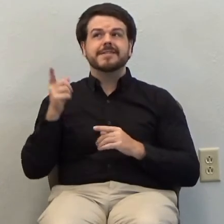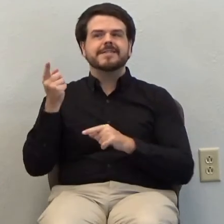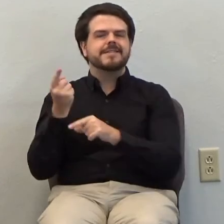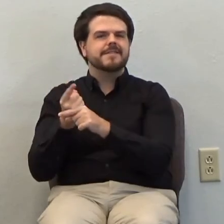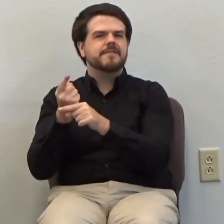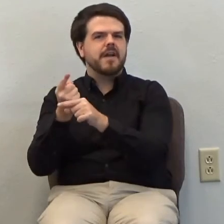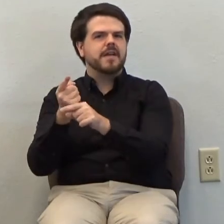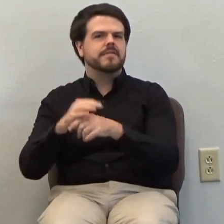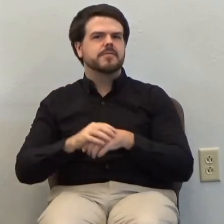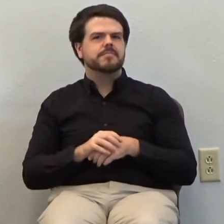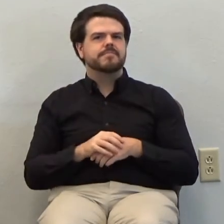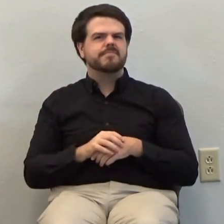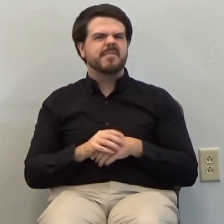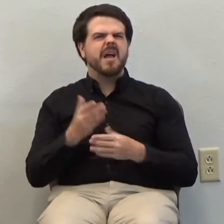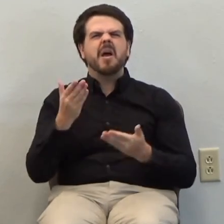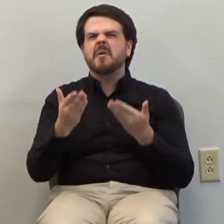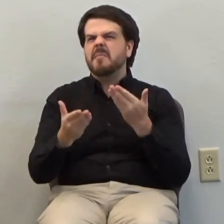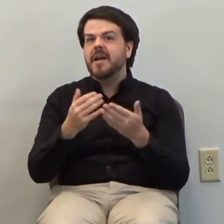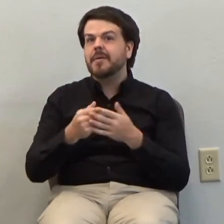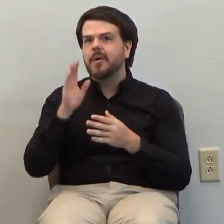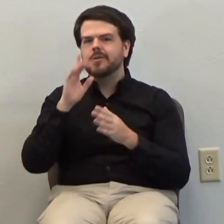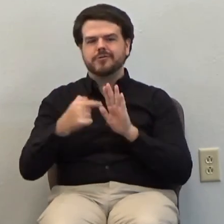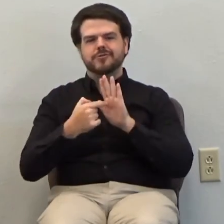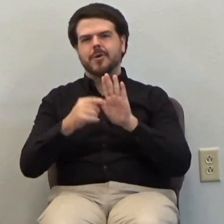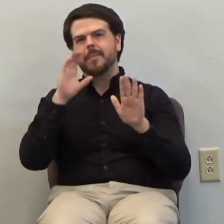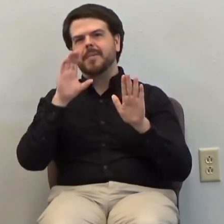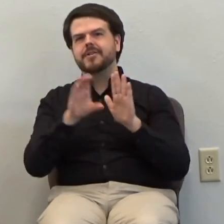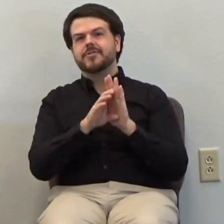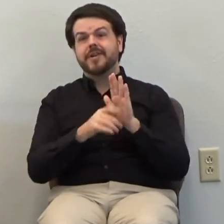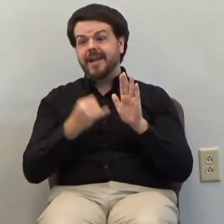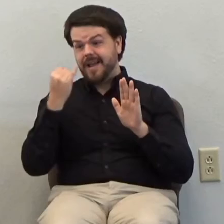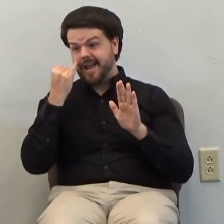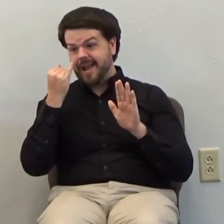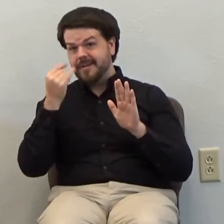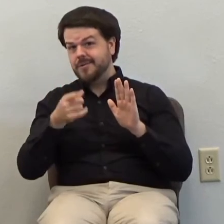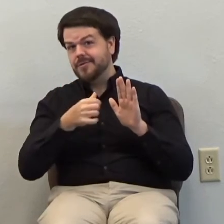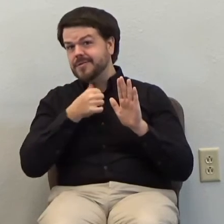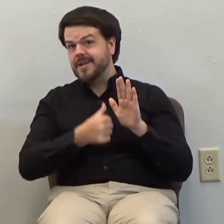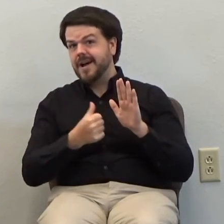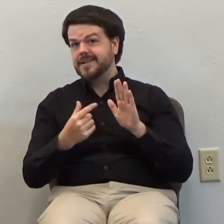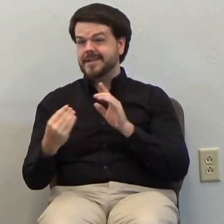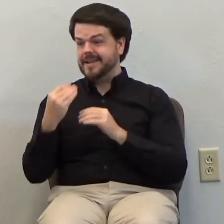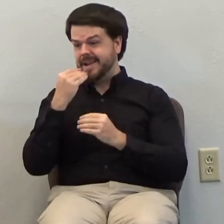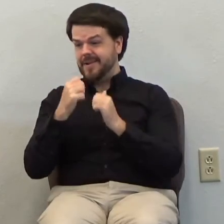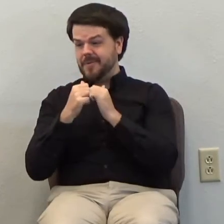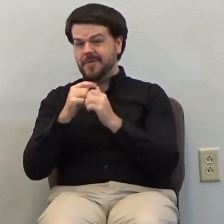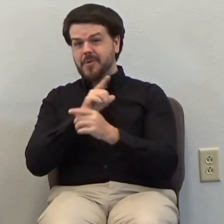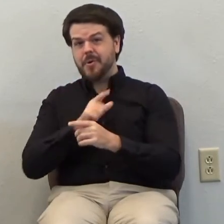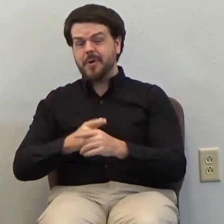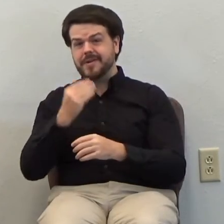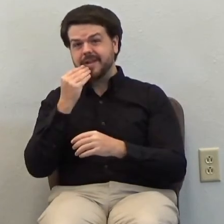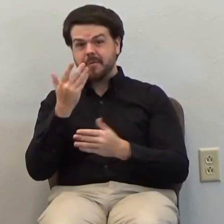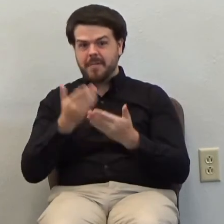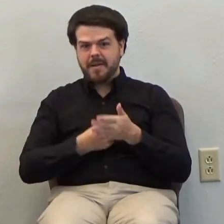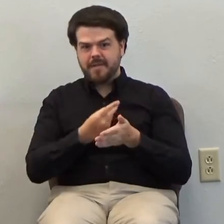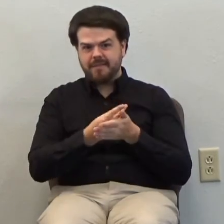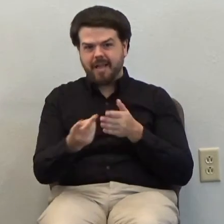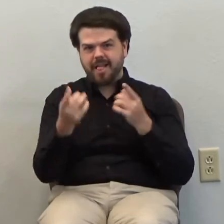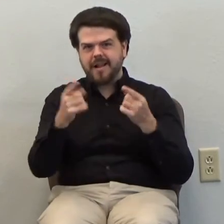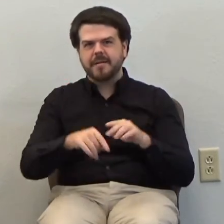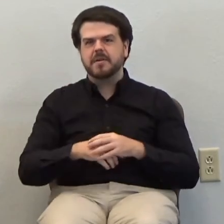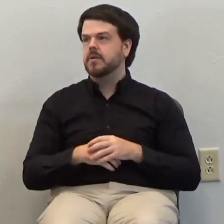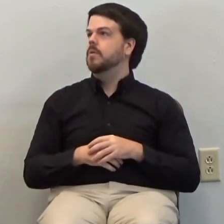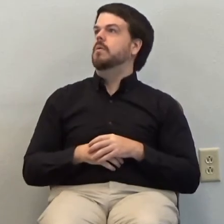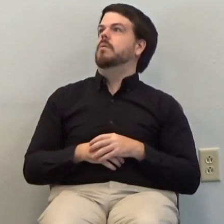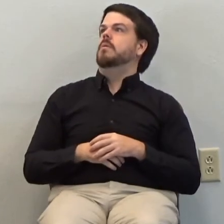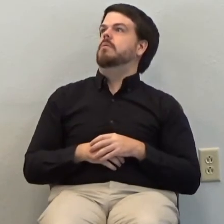and maybe I don't know if it'll happen but he could show us a picture this is what would have happened to you if you did not meet with me in the Lord's supper oh my I